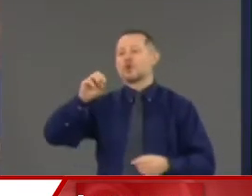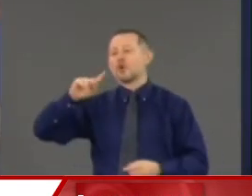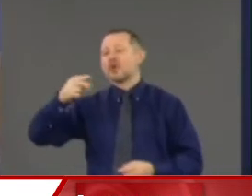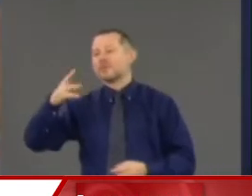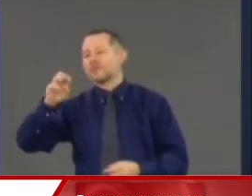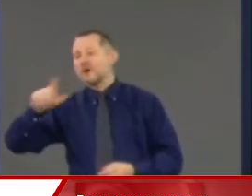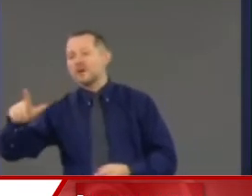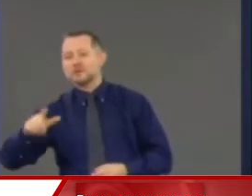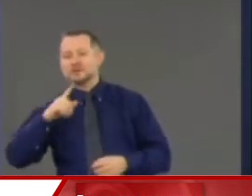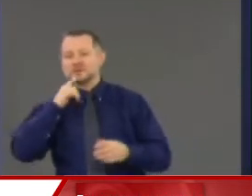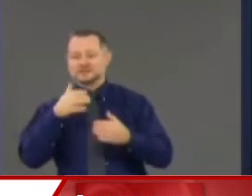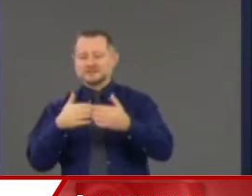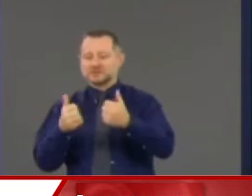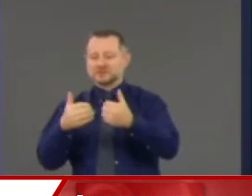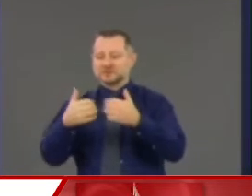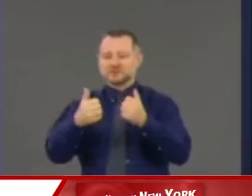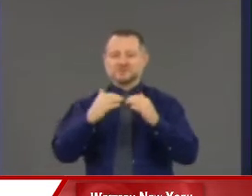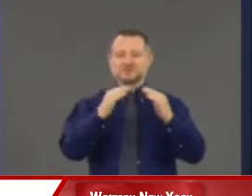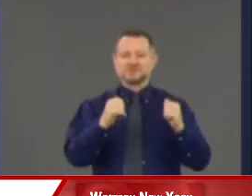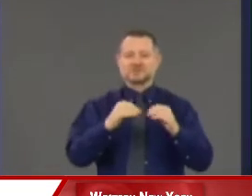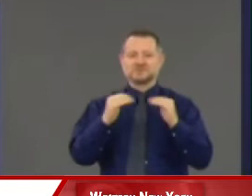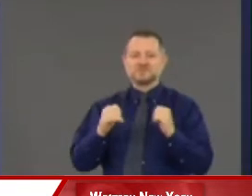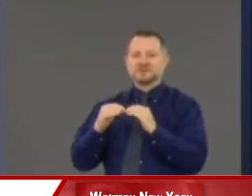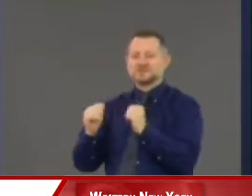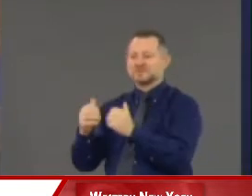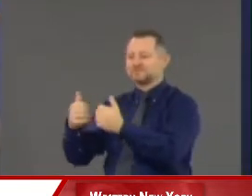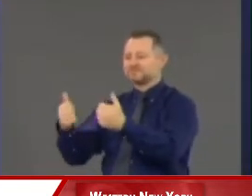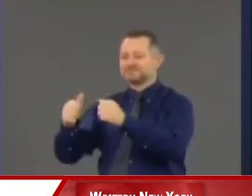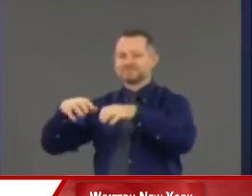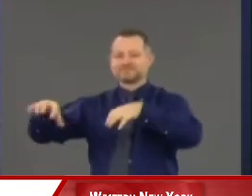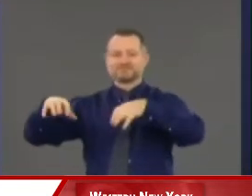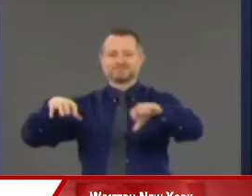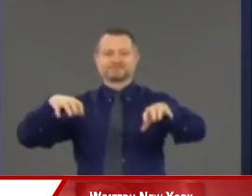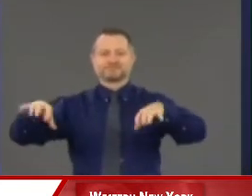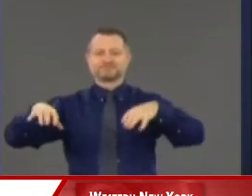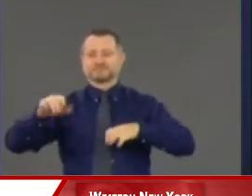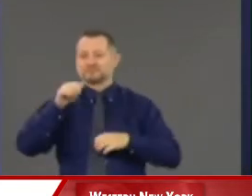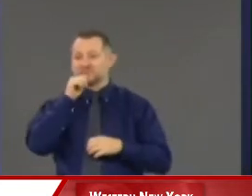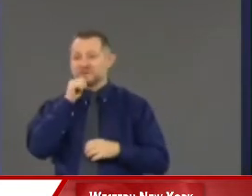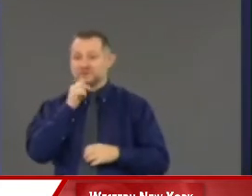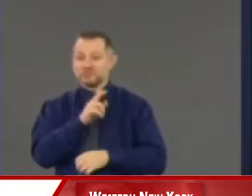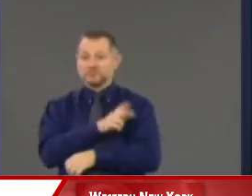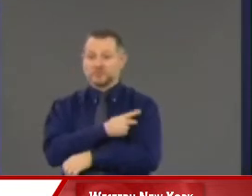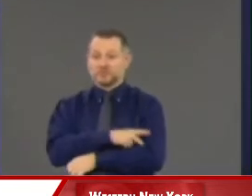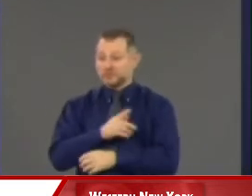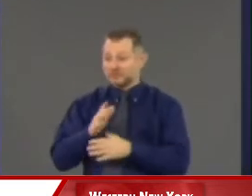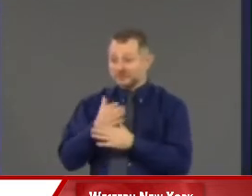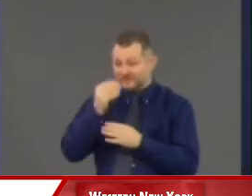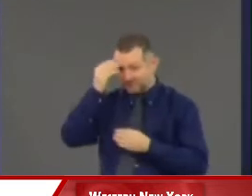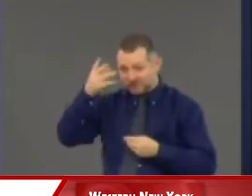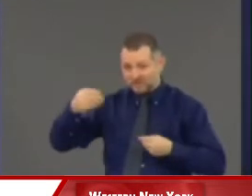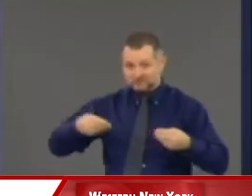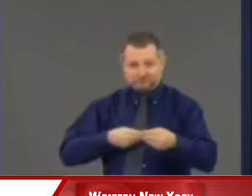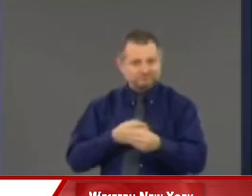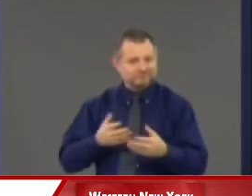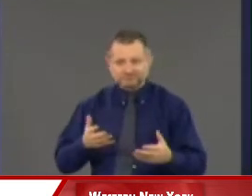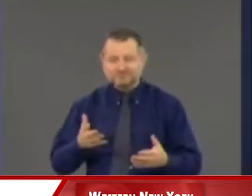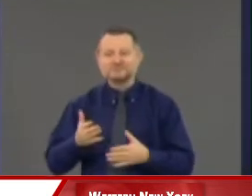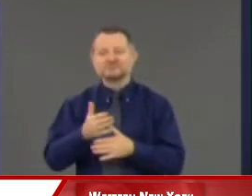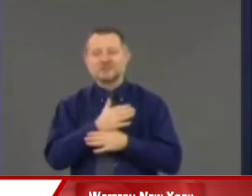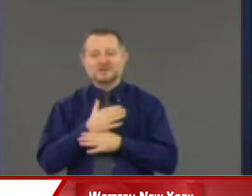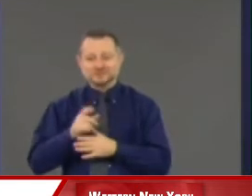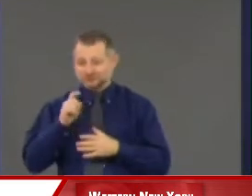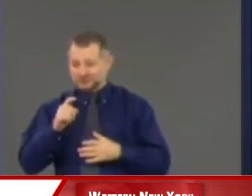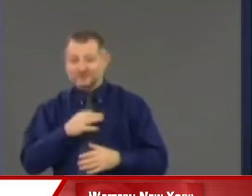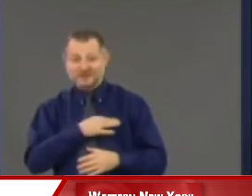separate hospitals. They don't share patients. They don't share material. They don't